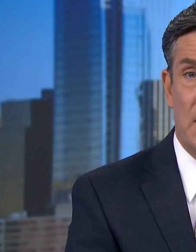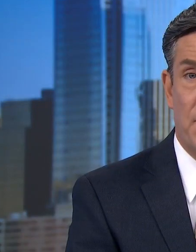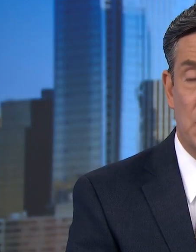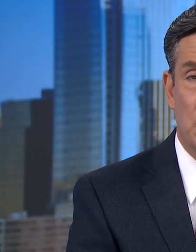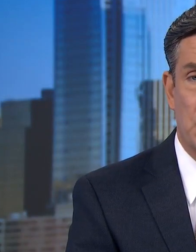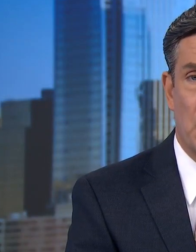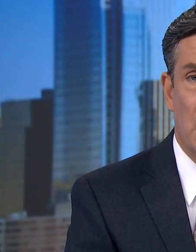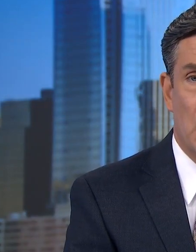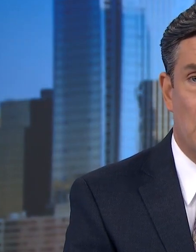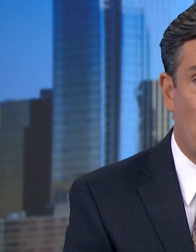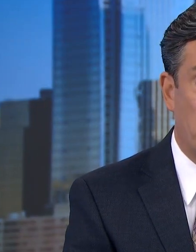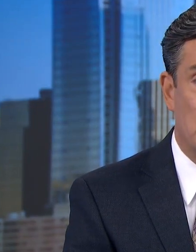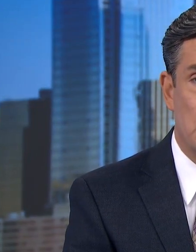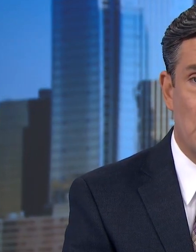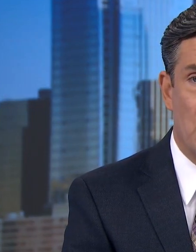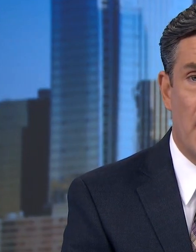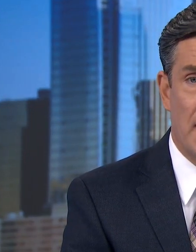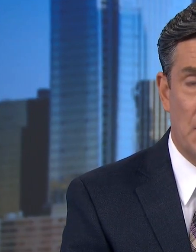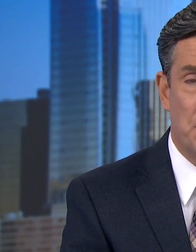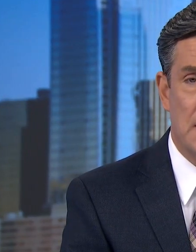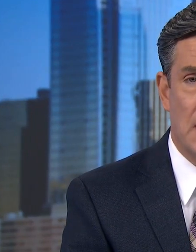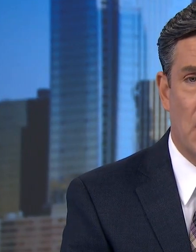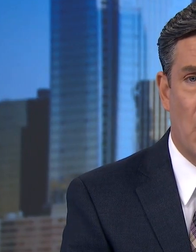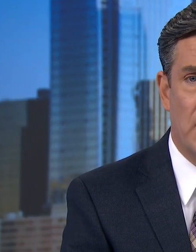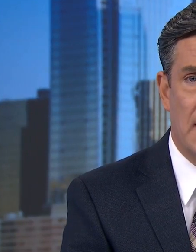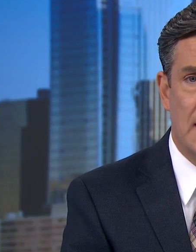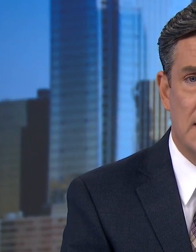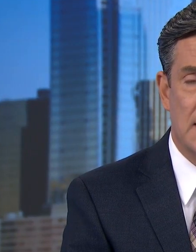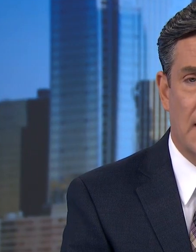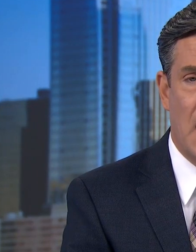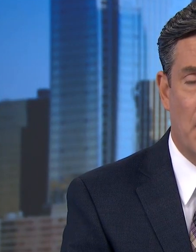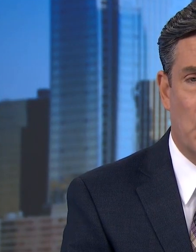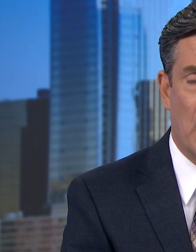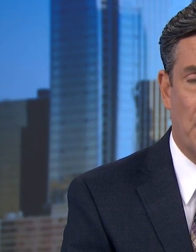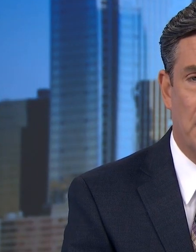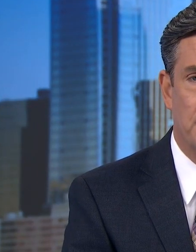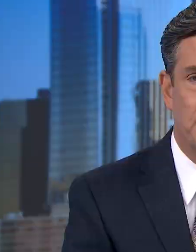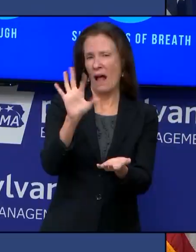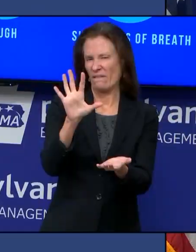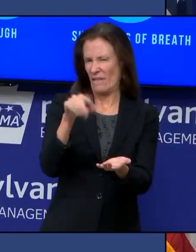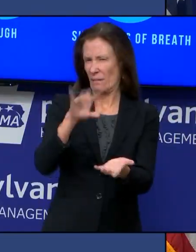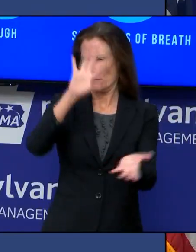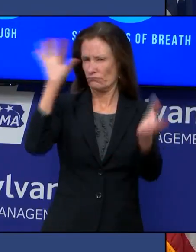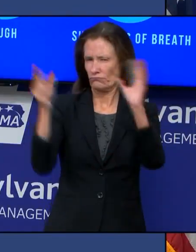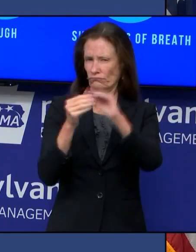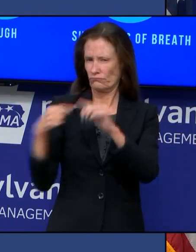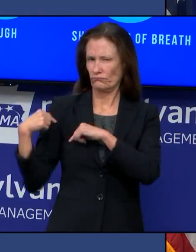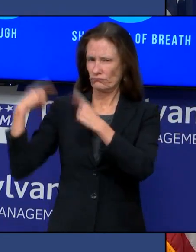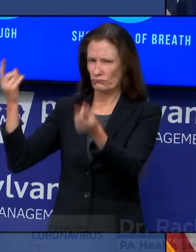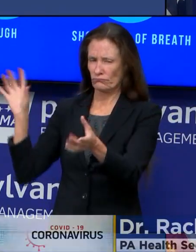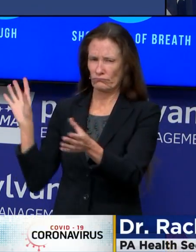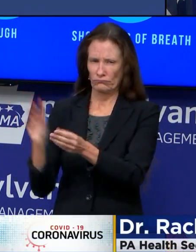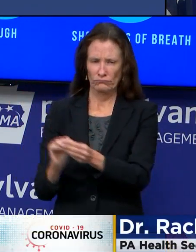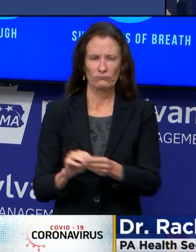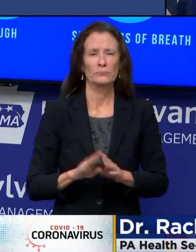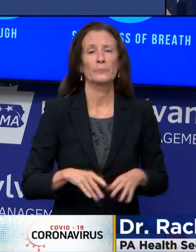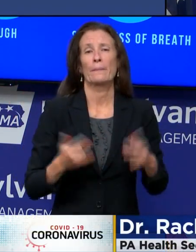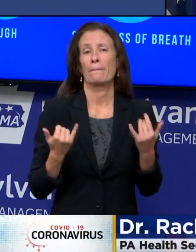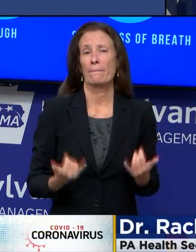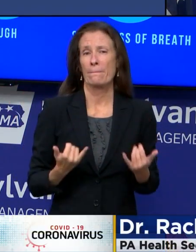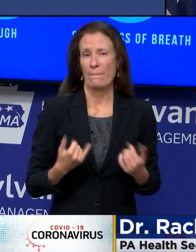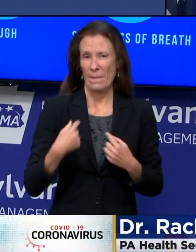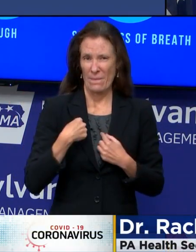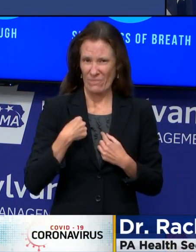Pennsylvania officials are growing concerned about increasing COVID cases in the commonwealth. We have now seen 21 days